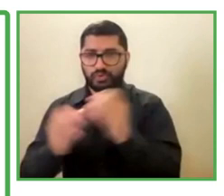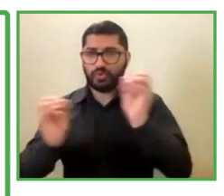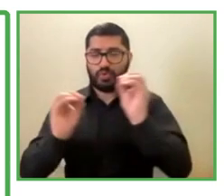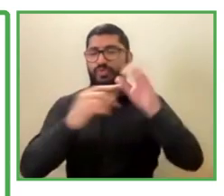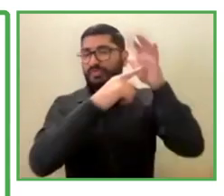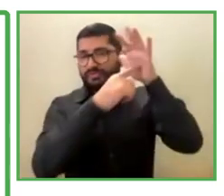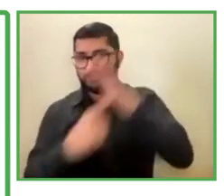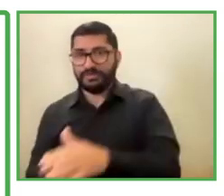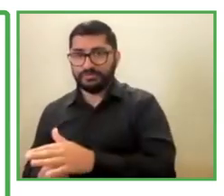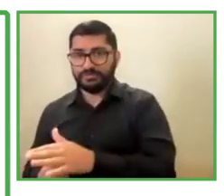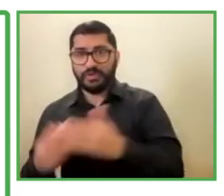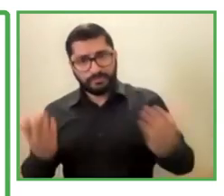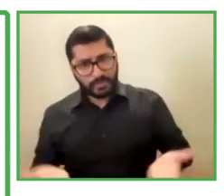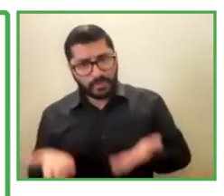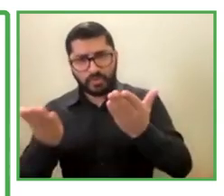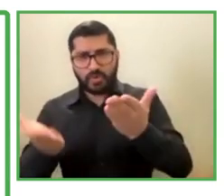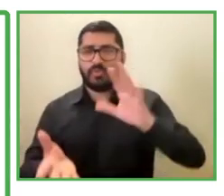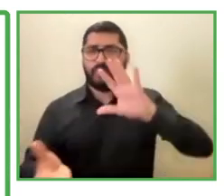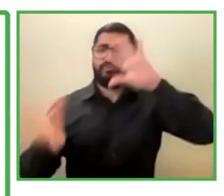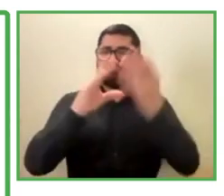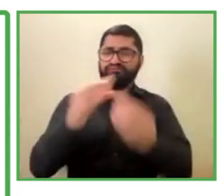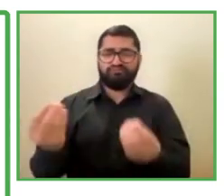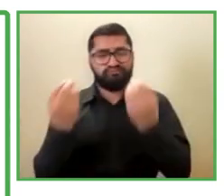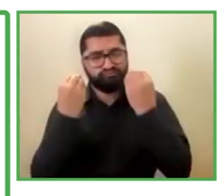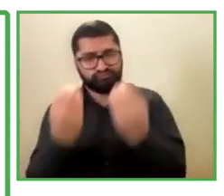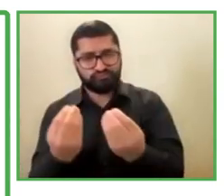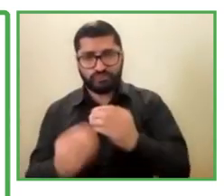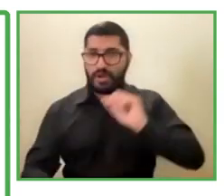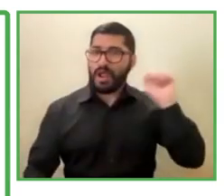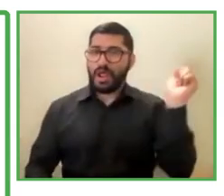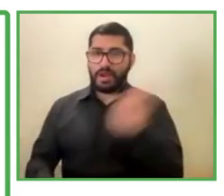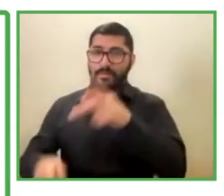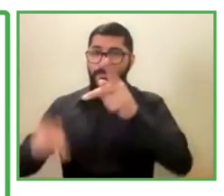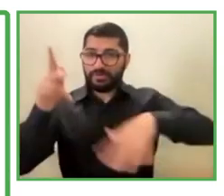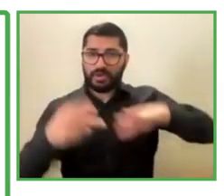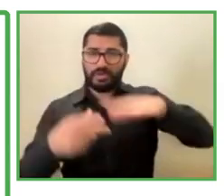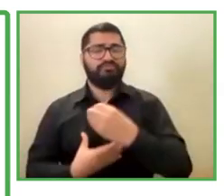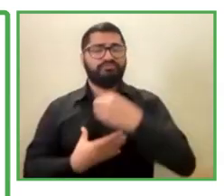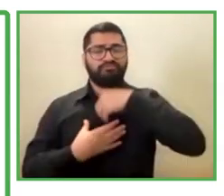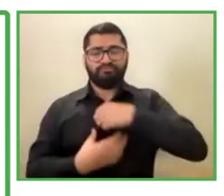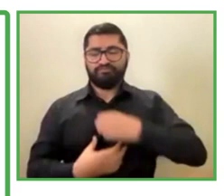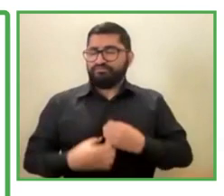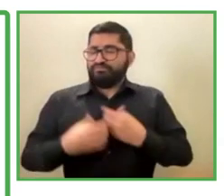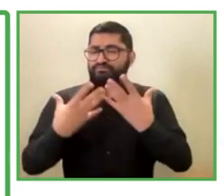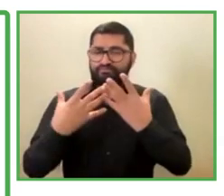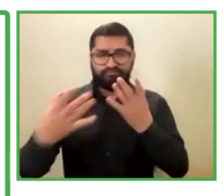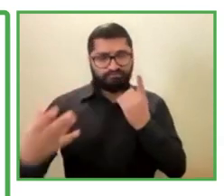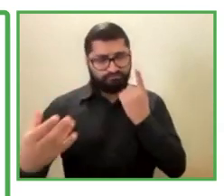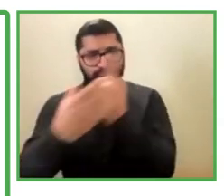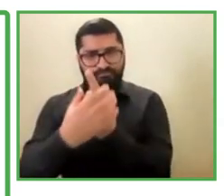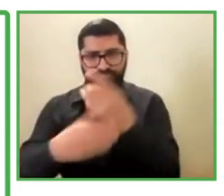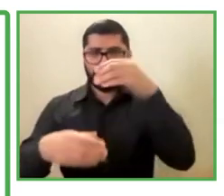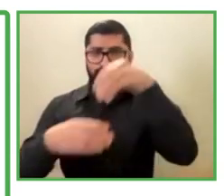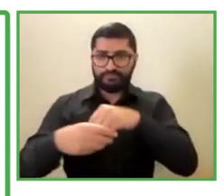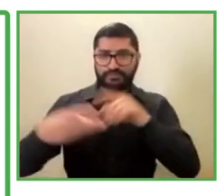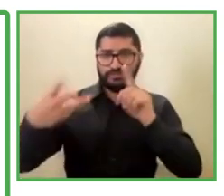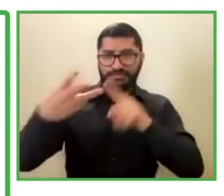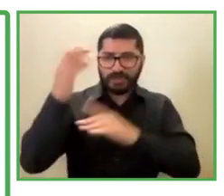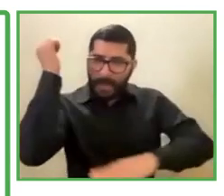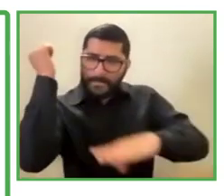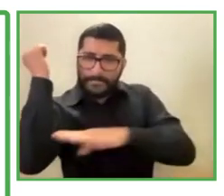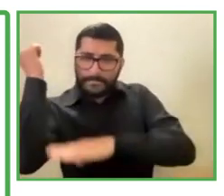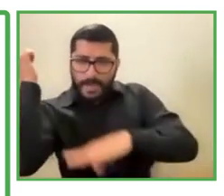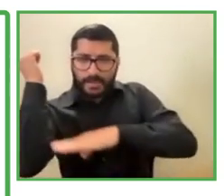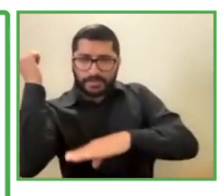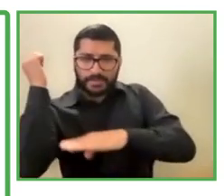a good work environment so that all people feel part of this. Another one has. do with creating a